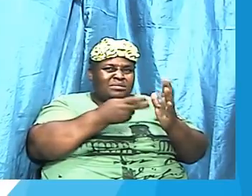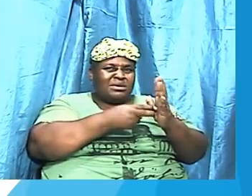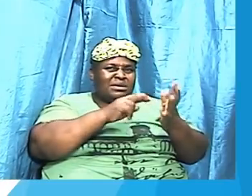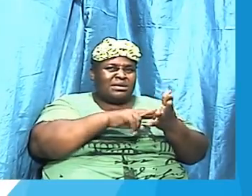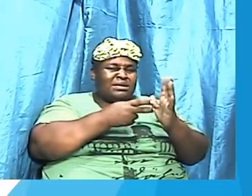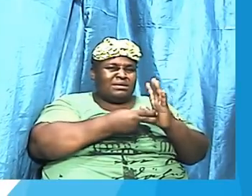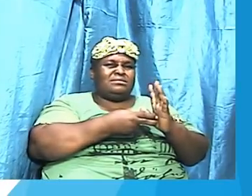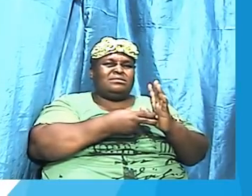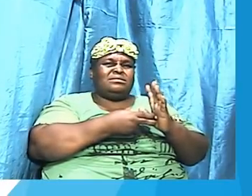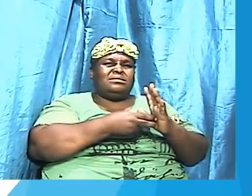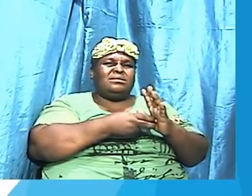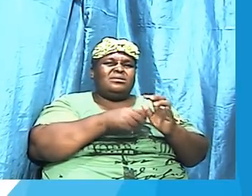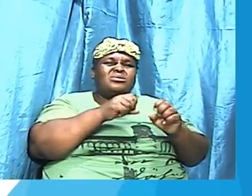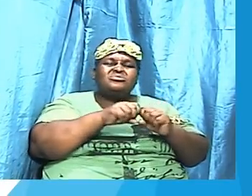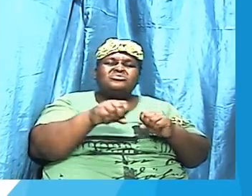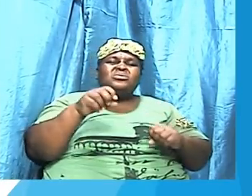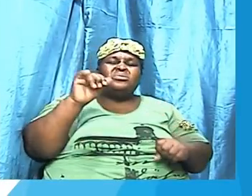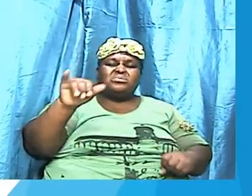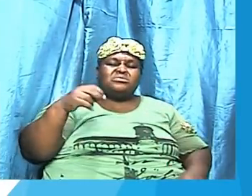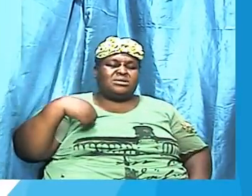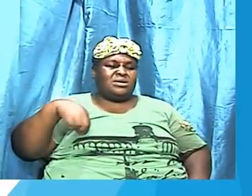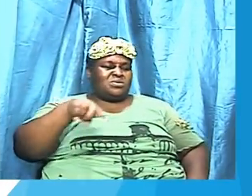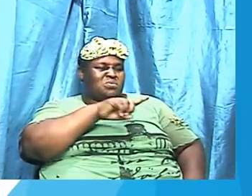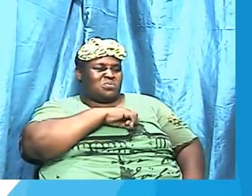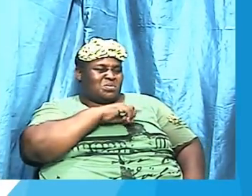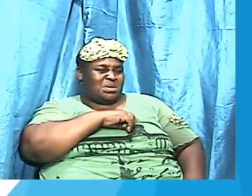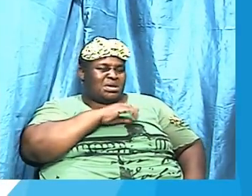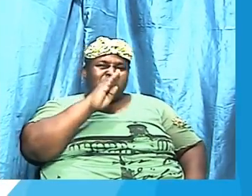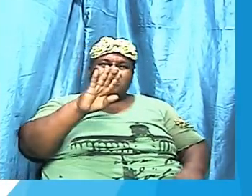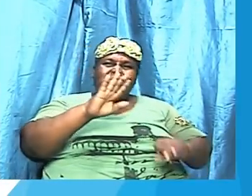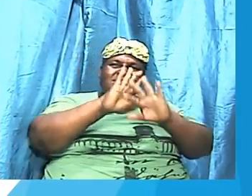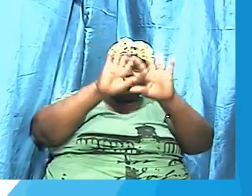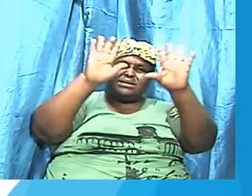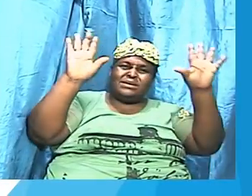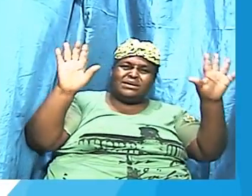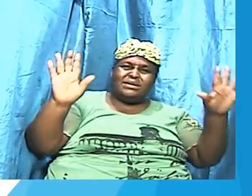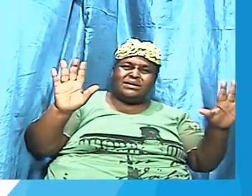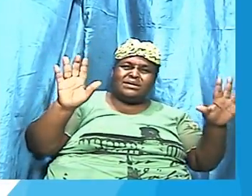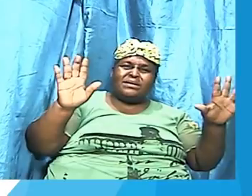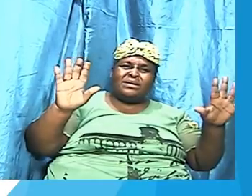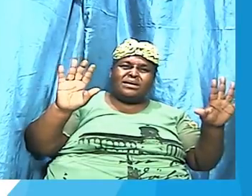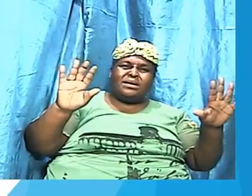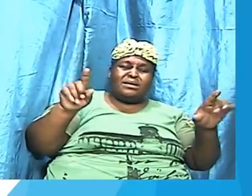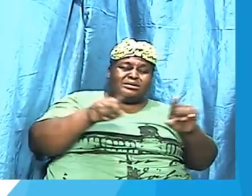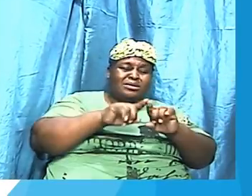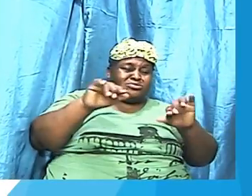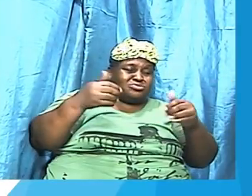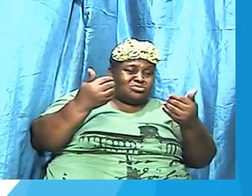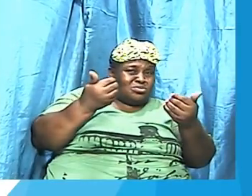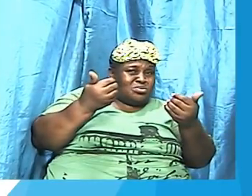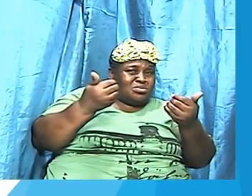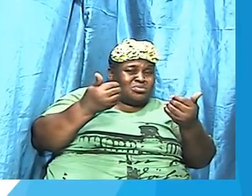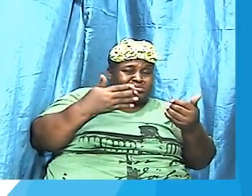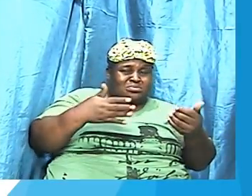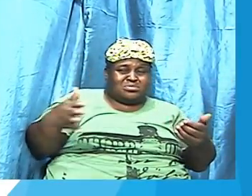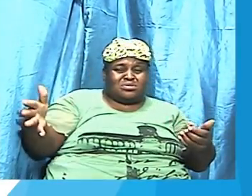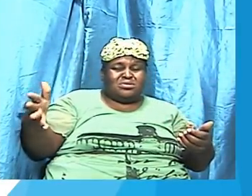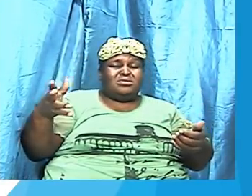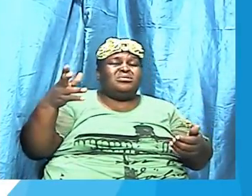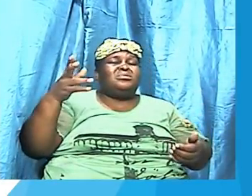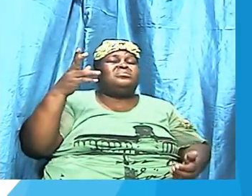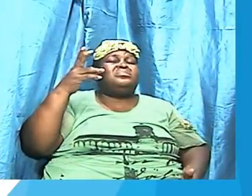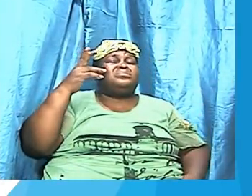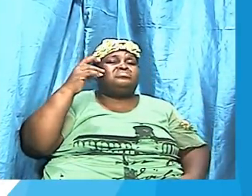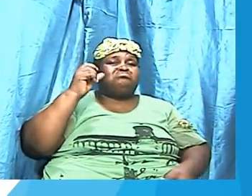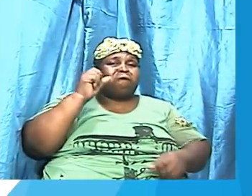here so that we can be clear as to how this thing works. We are